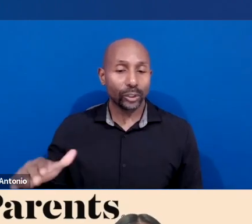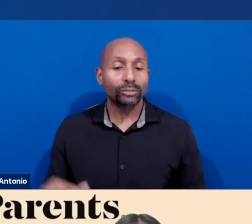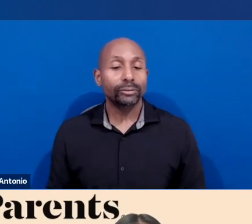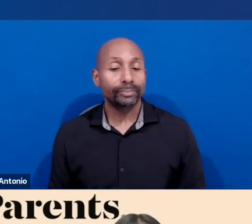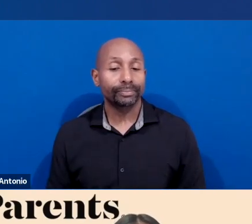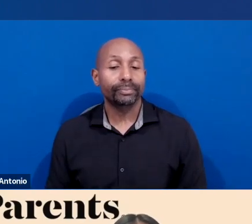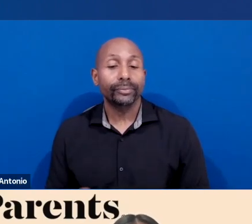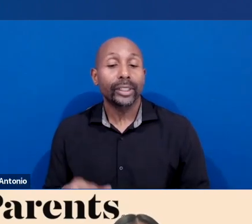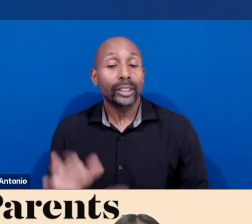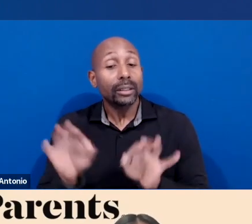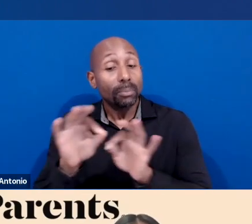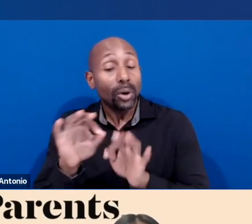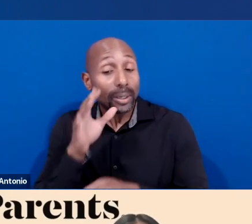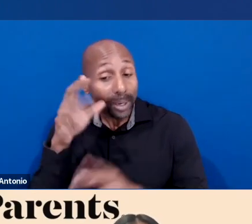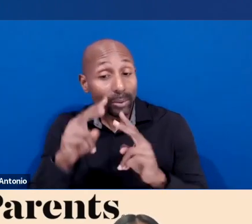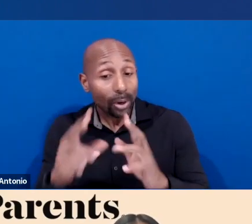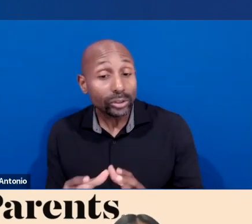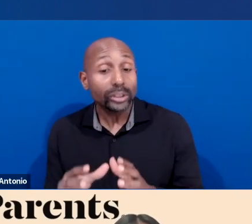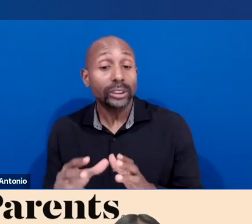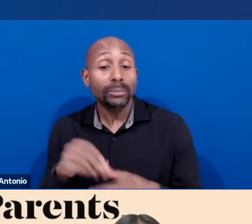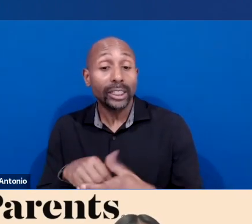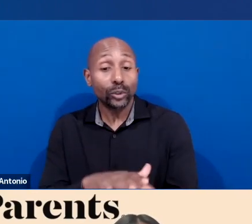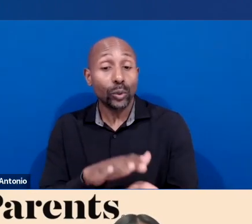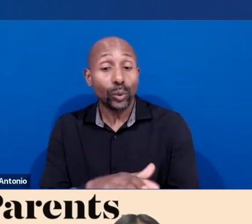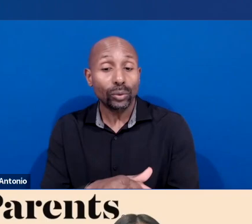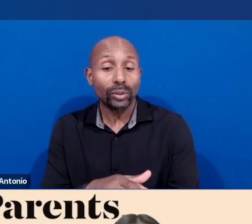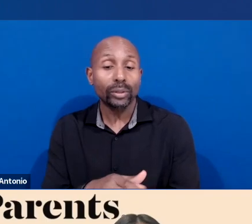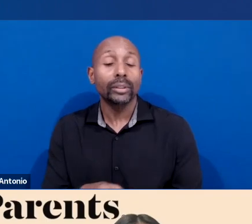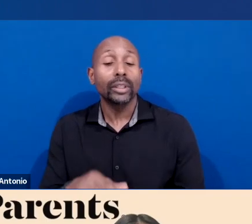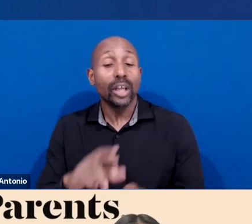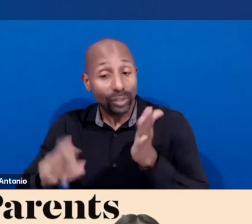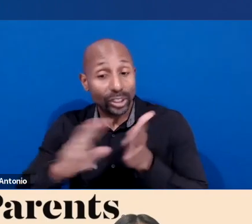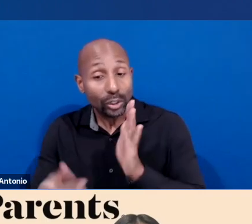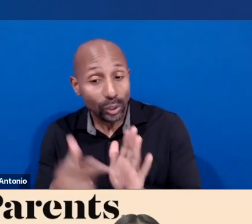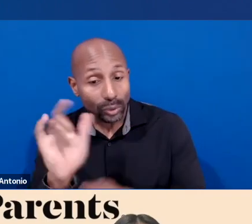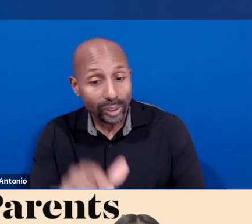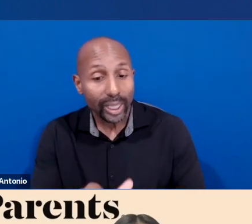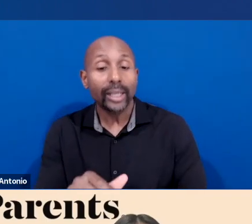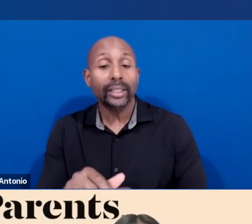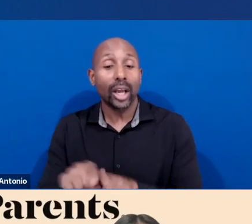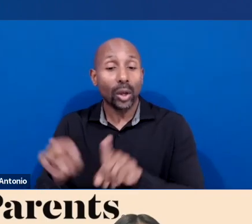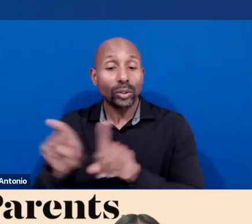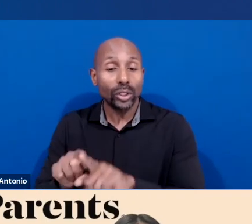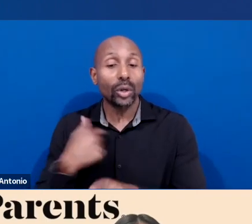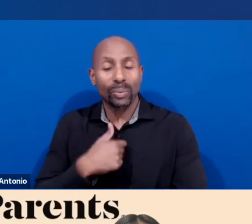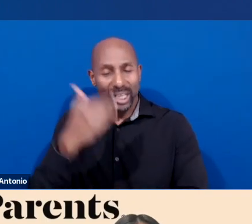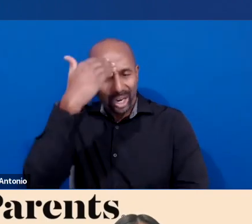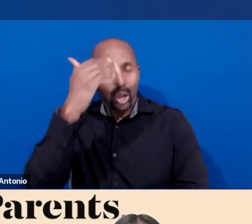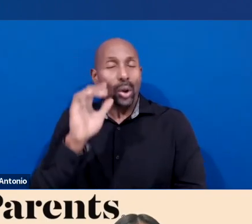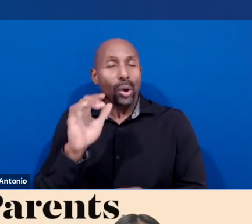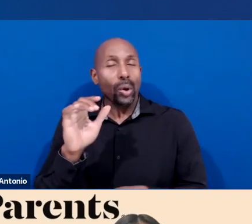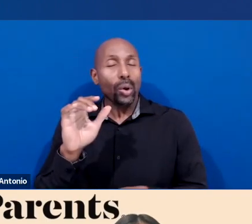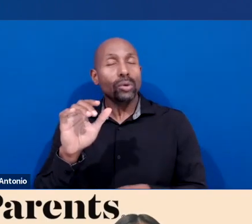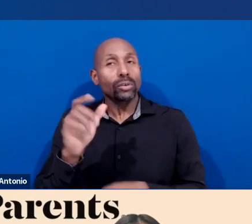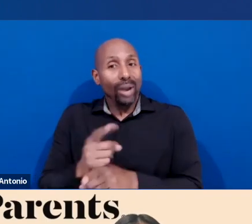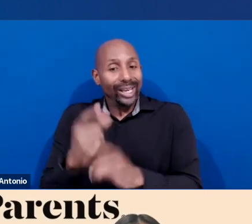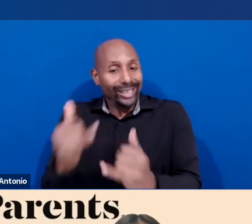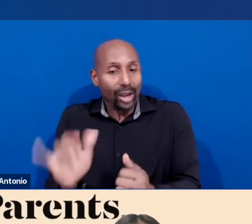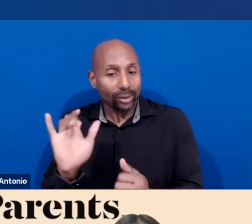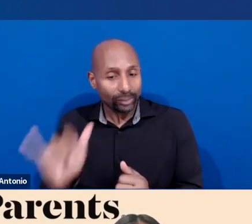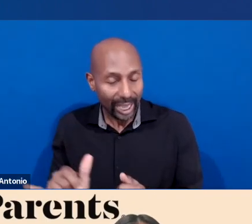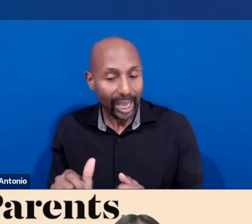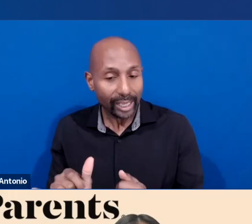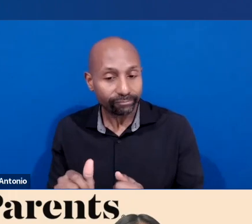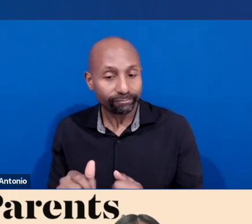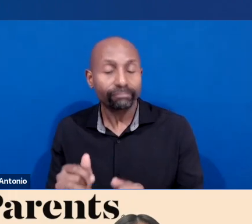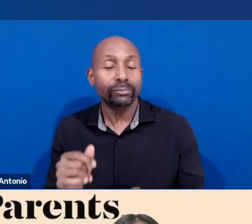our students benefit academically, socially, and emotionally from robust family engagement. As parents, we play a critical role